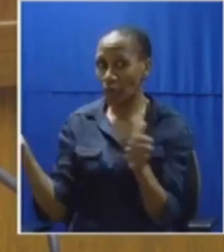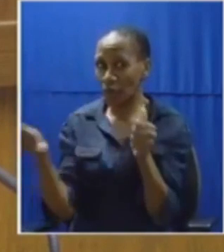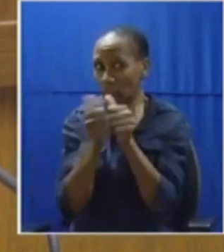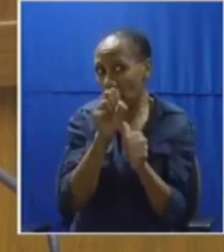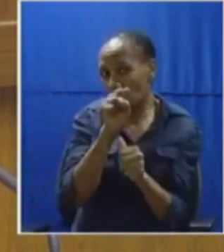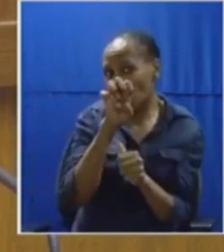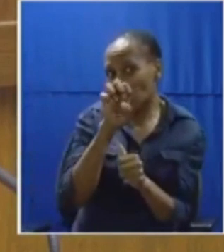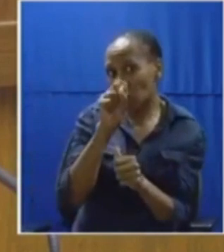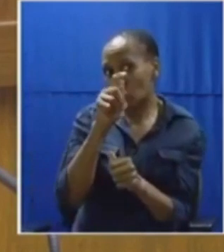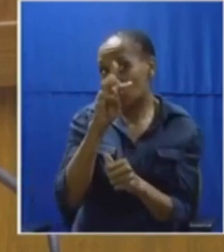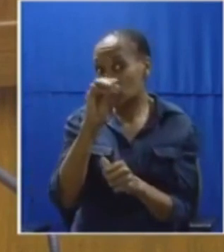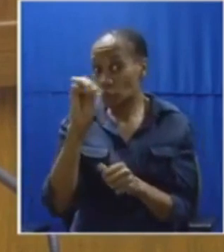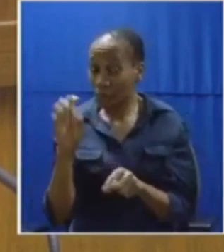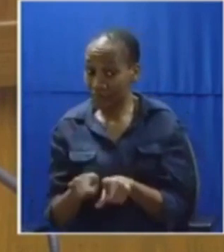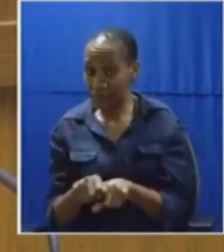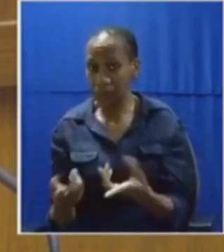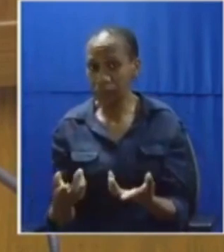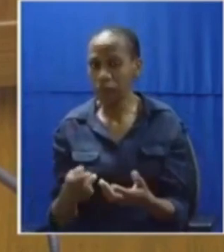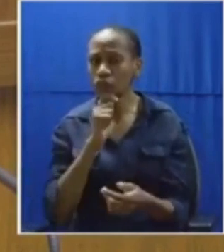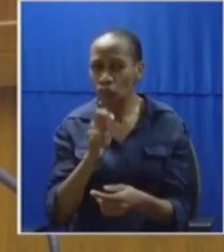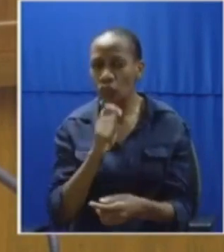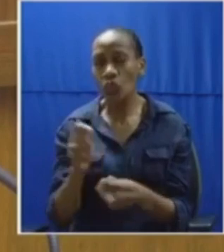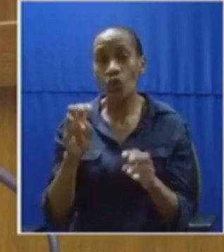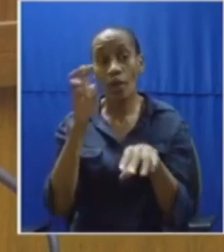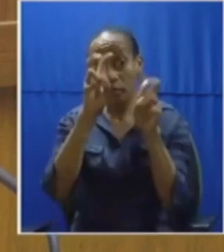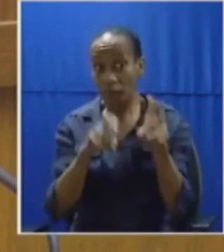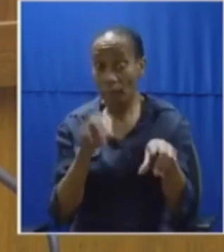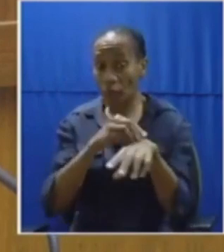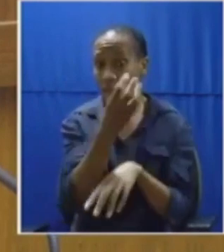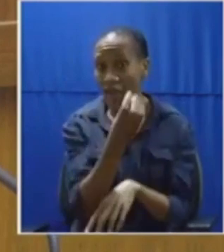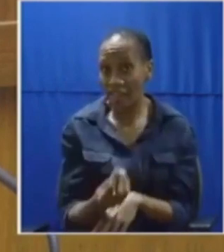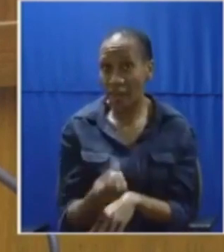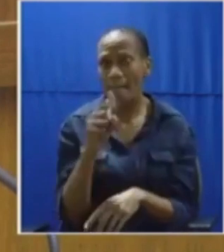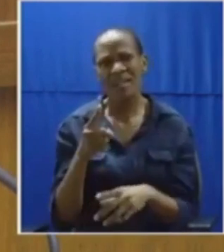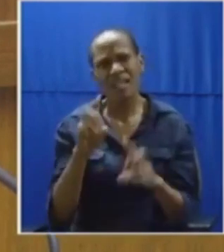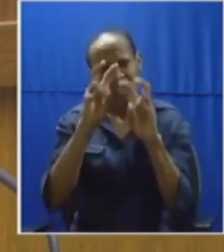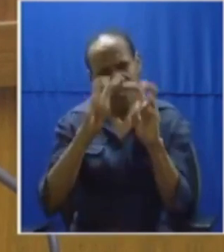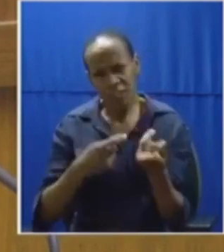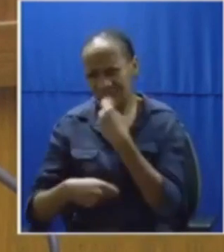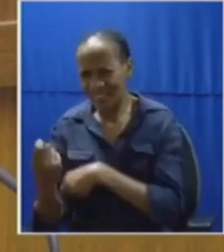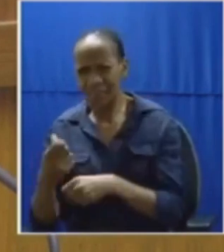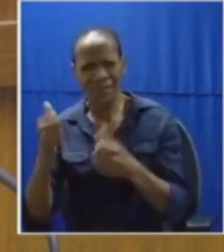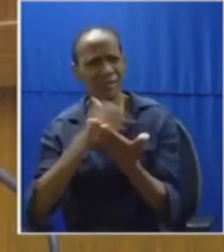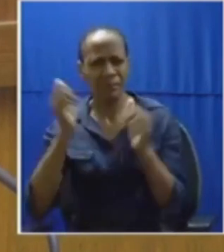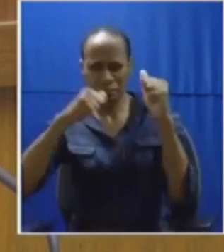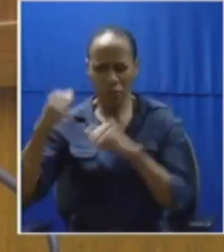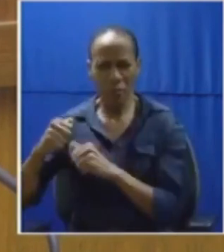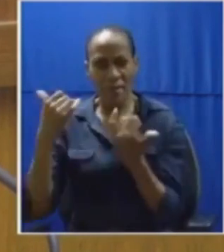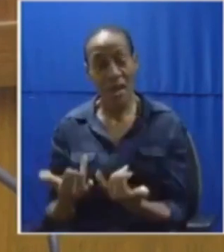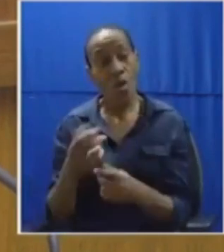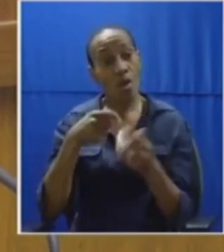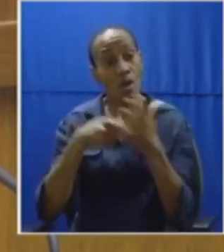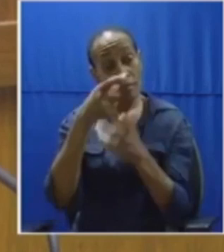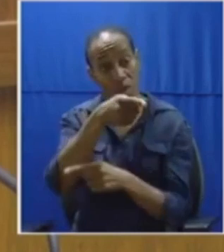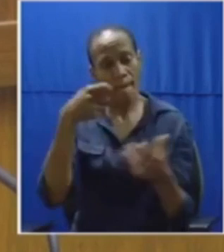It is a fact that at the center of ESCOM's problems are the power purchase agreements which force ESCOM to buy power